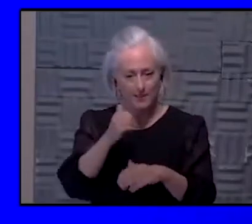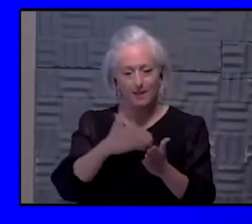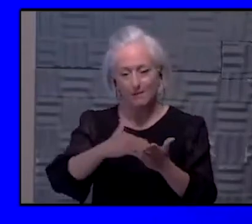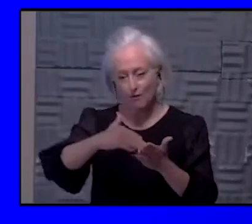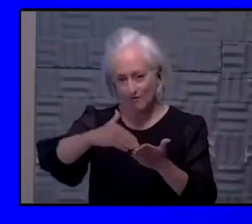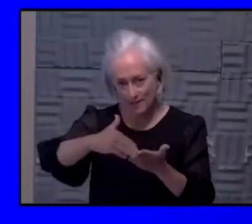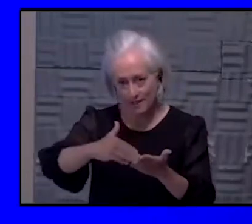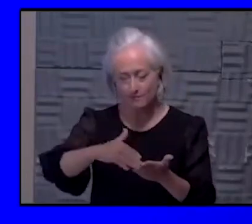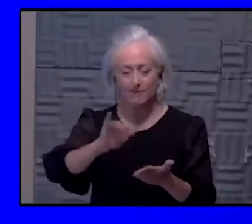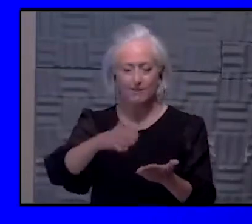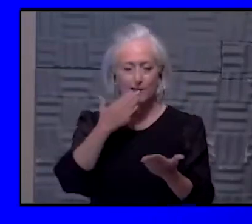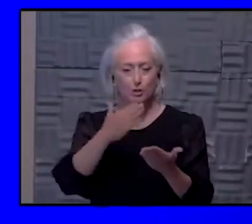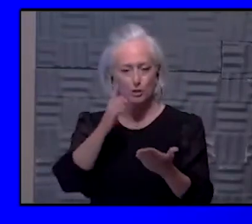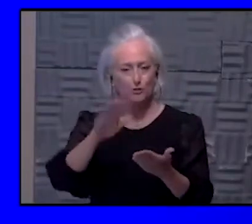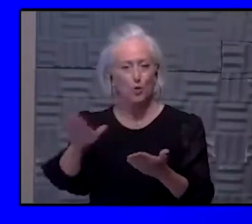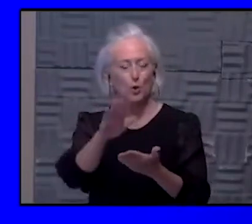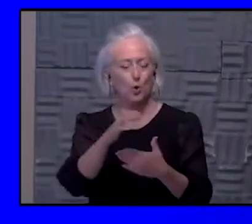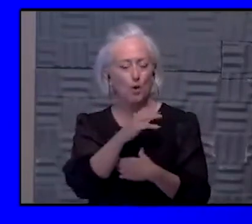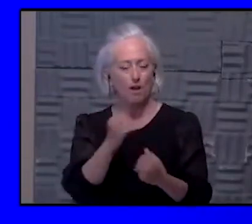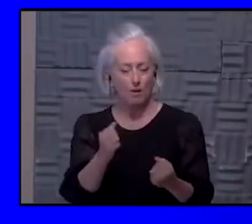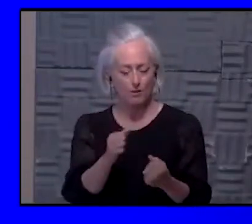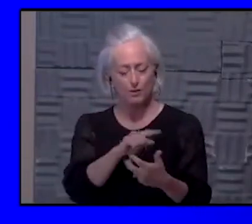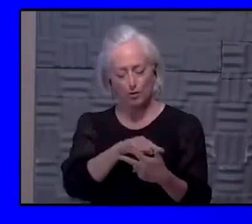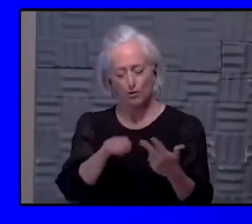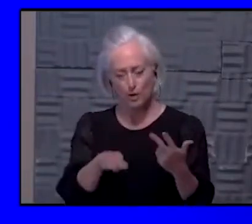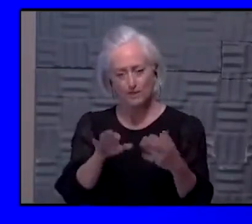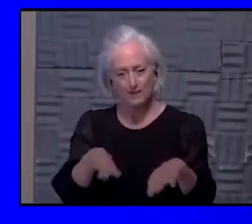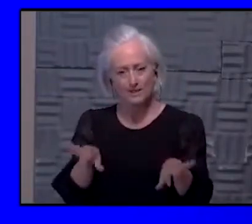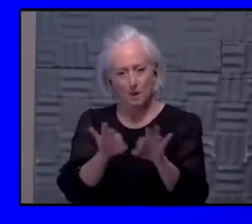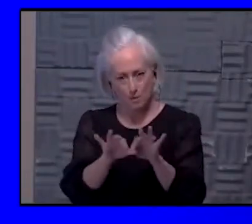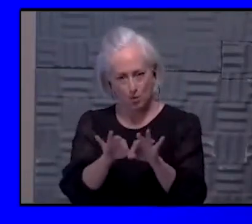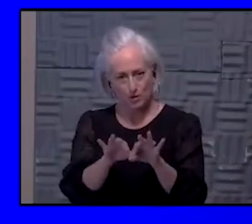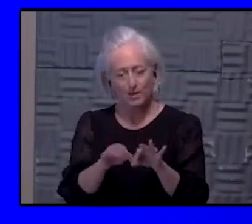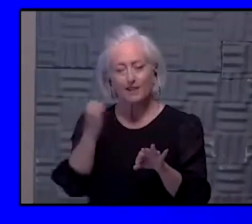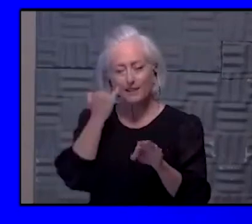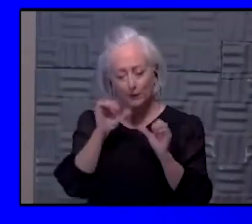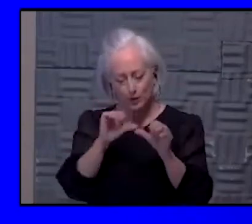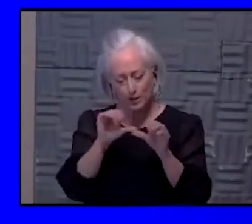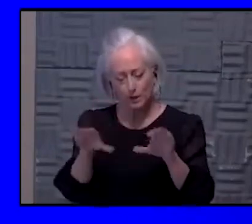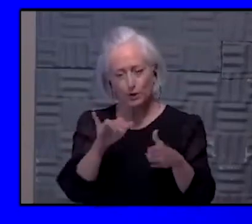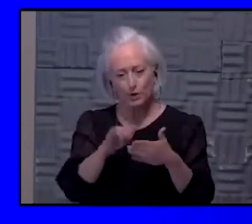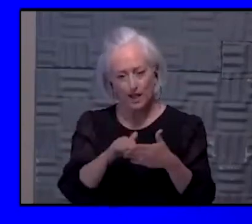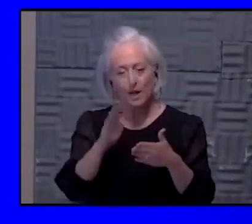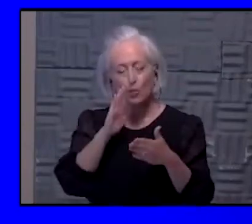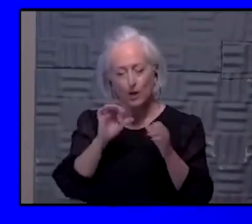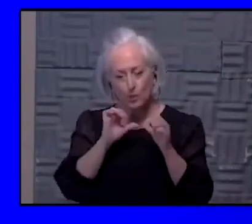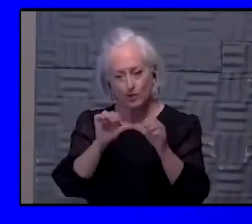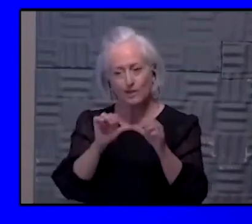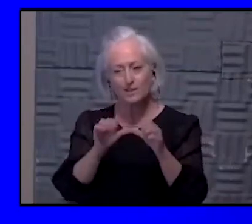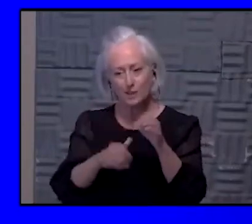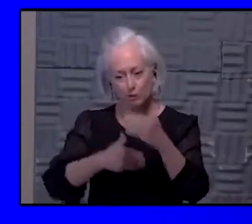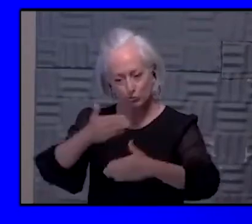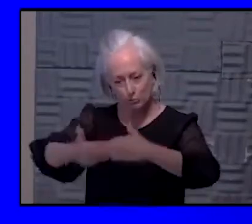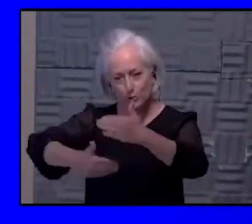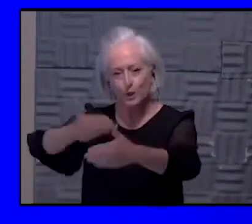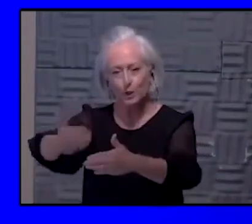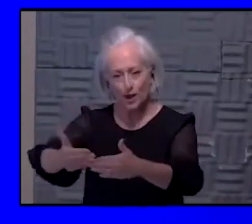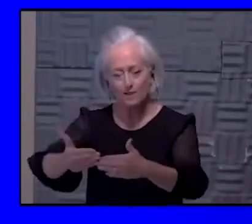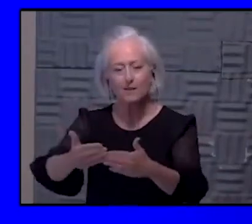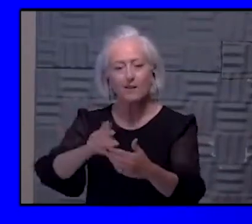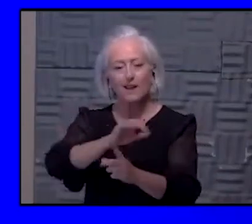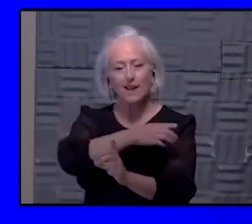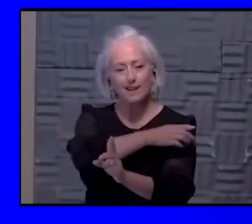that is just good for your health. So doing those types of things, we can move forward and continue to get back towards things like they were in